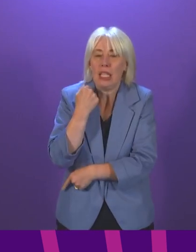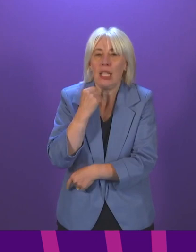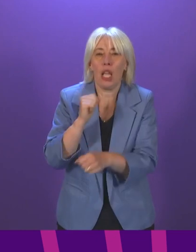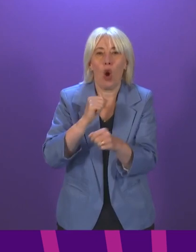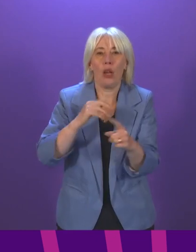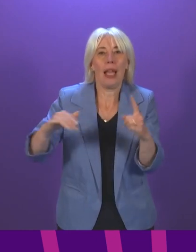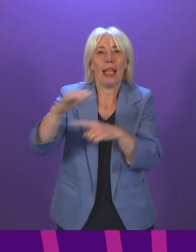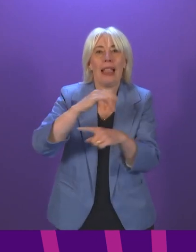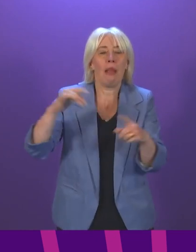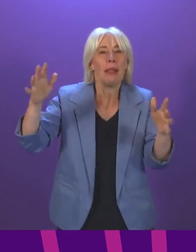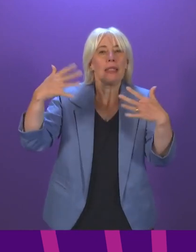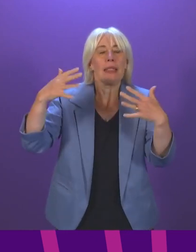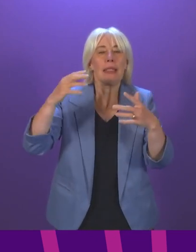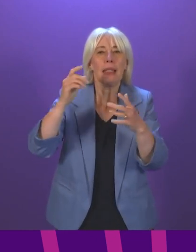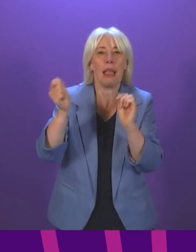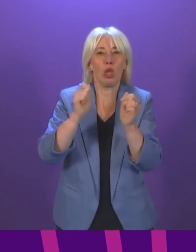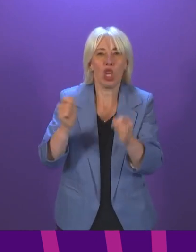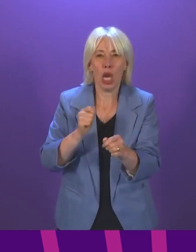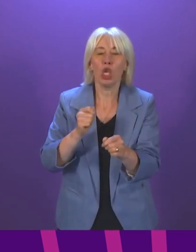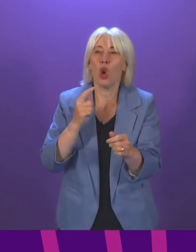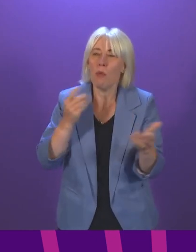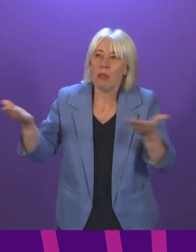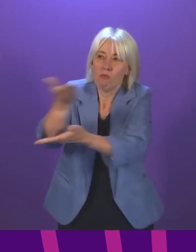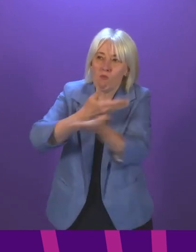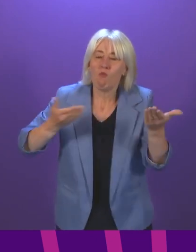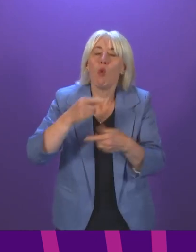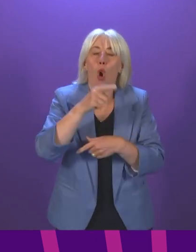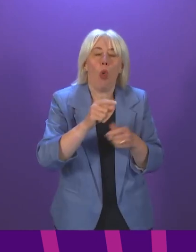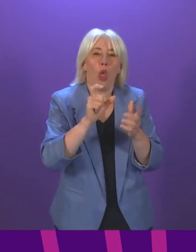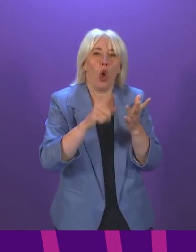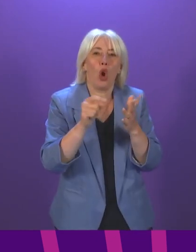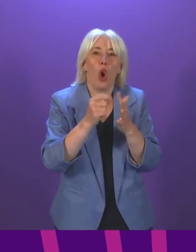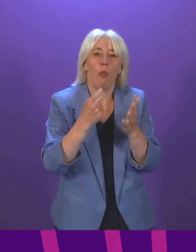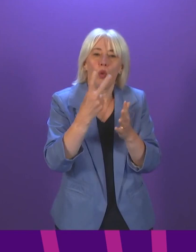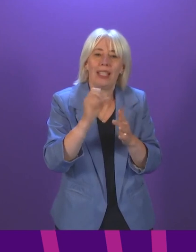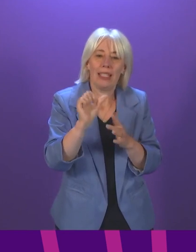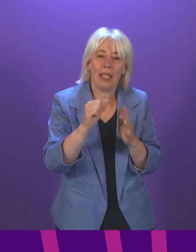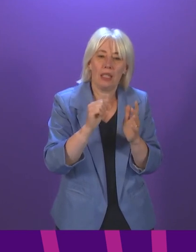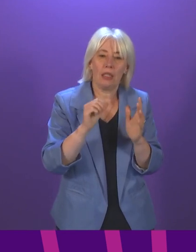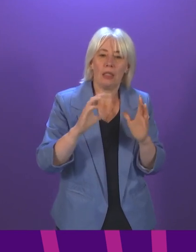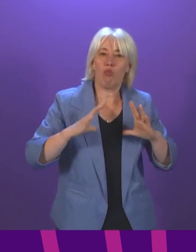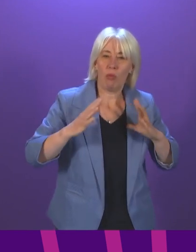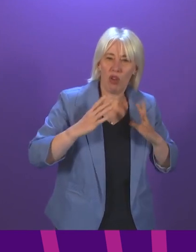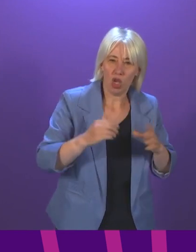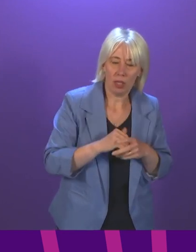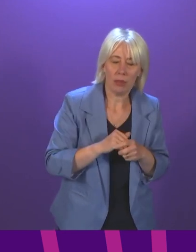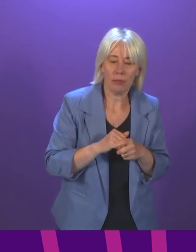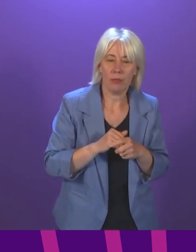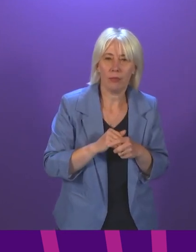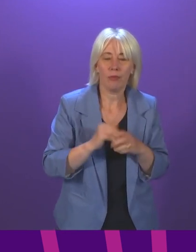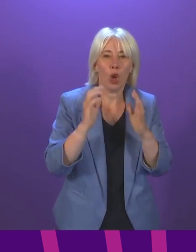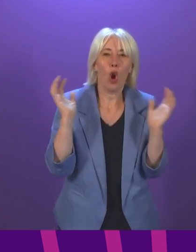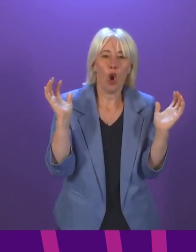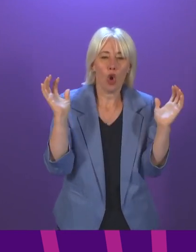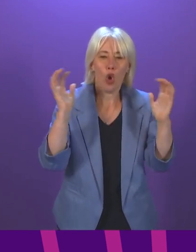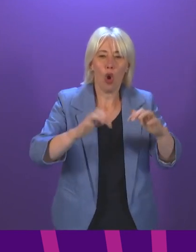issues around the COP26 negotiations. Bill Kidd. Thank you, First Minister. The Conference for Youth has